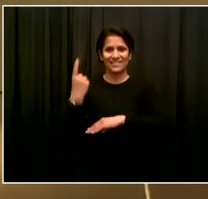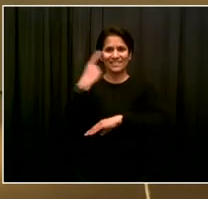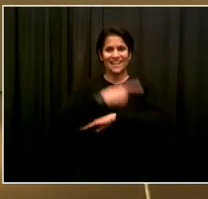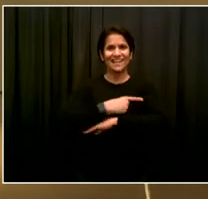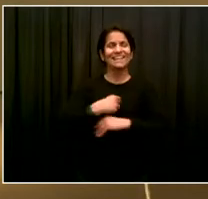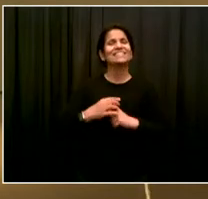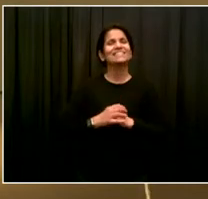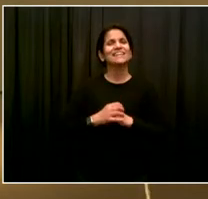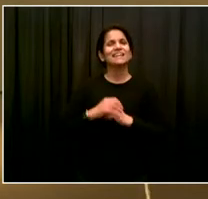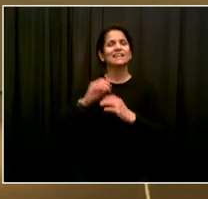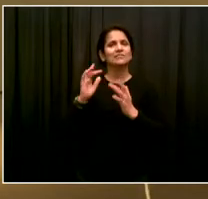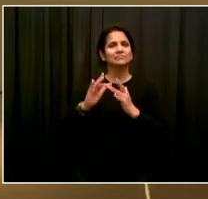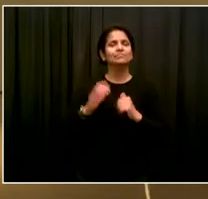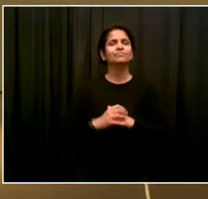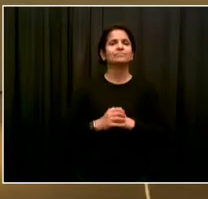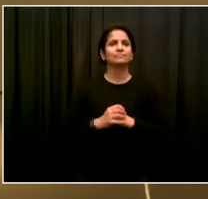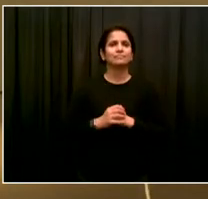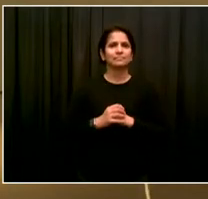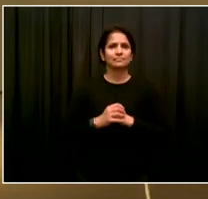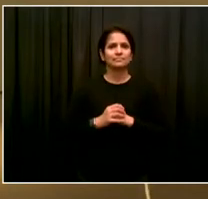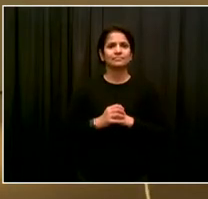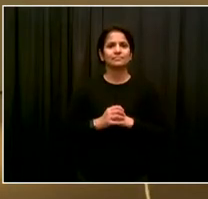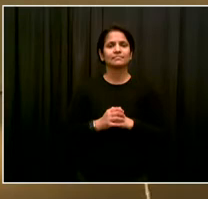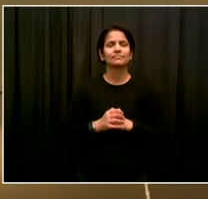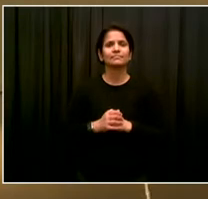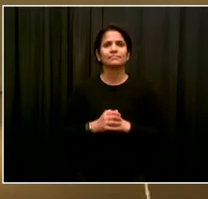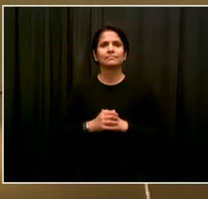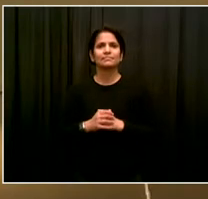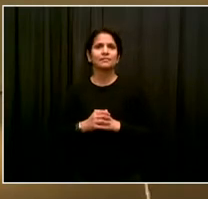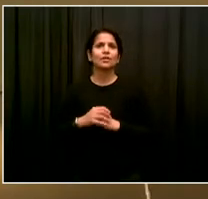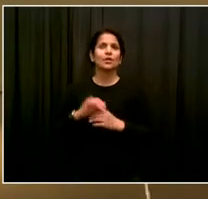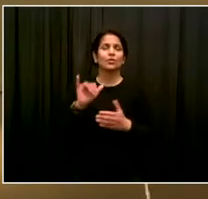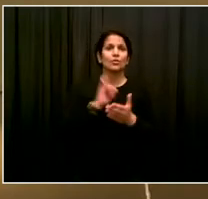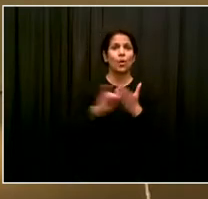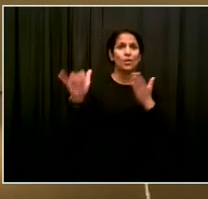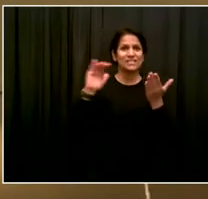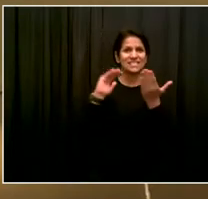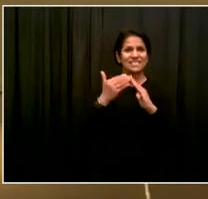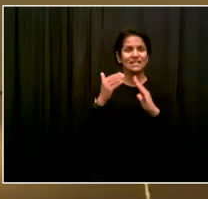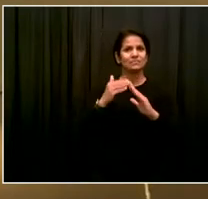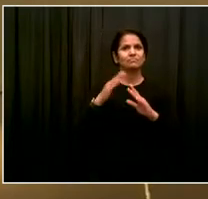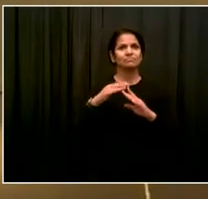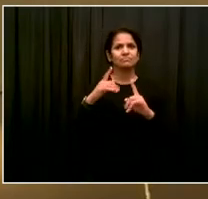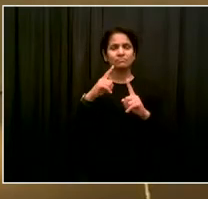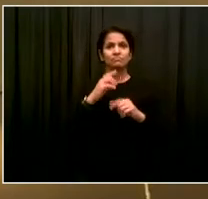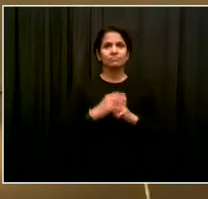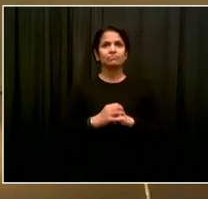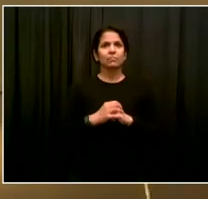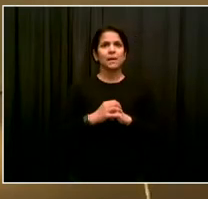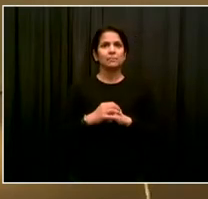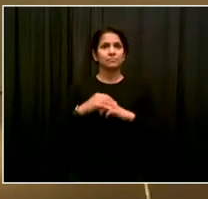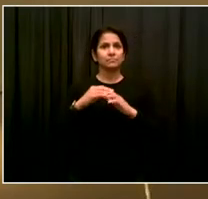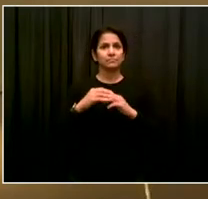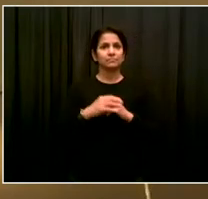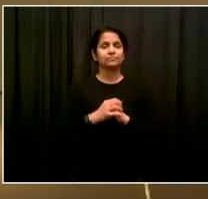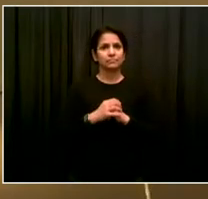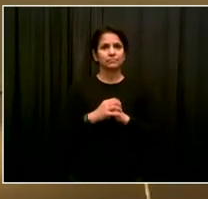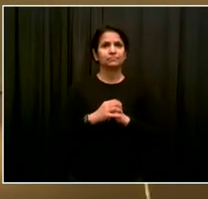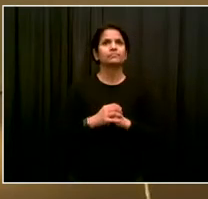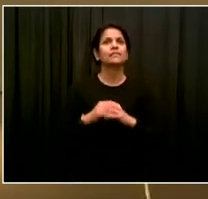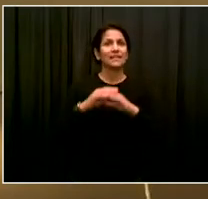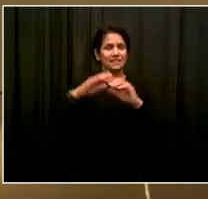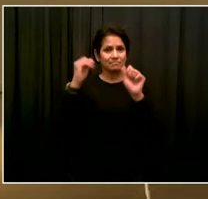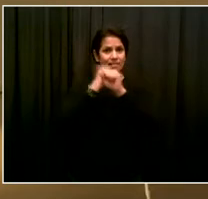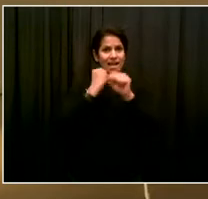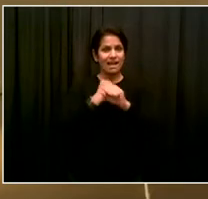York City has been making notable strides towards tackling the climate crisis. And this announcement today represents a significant leap,